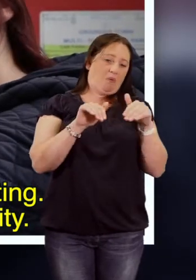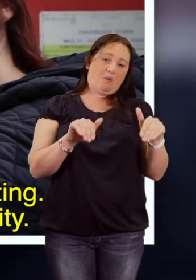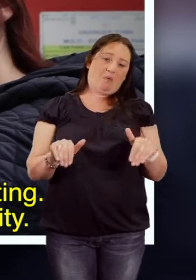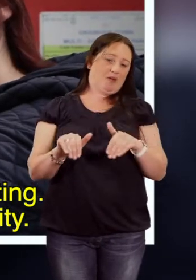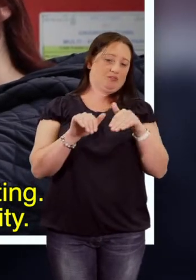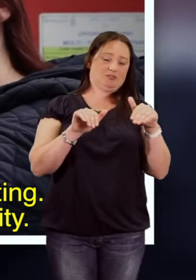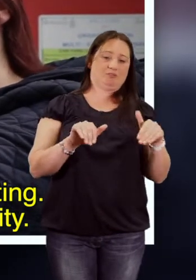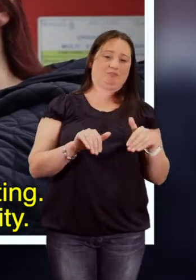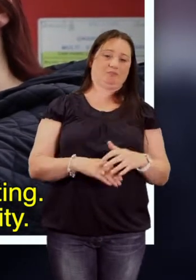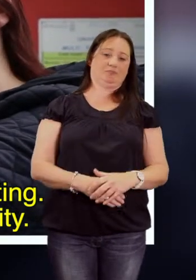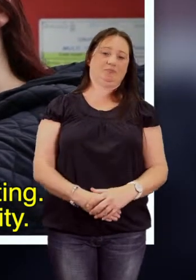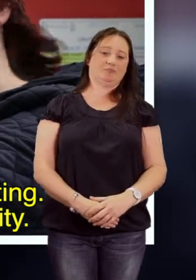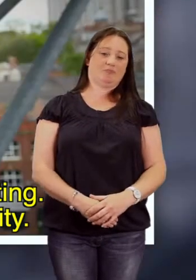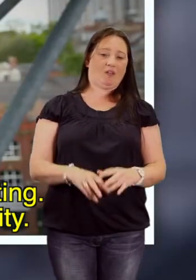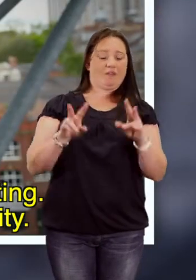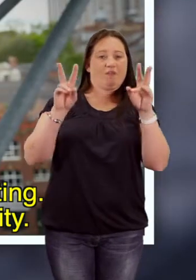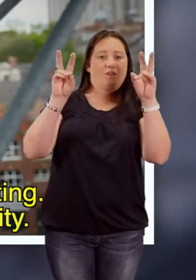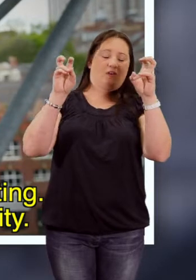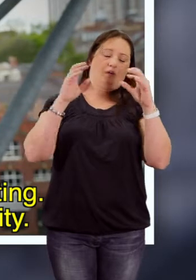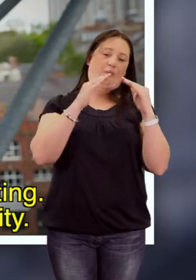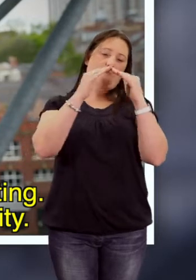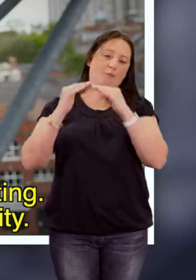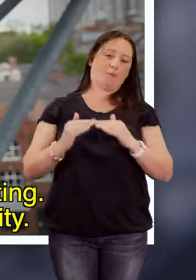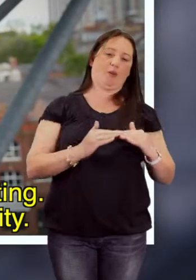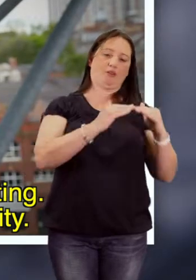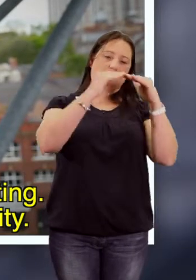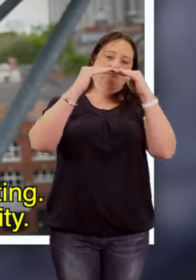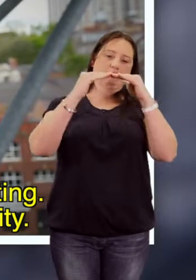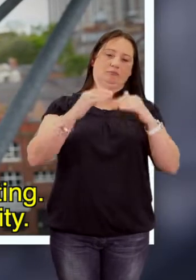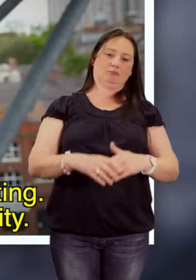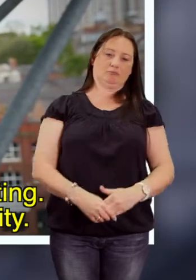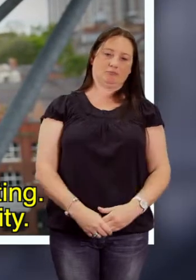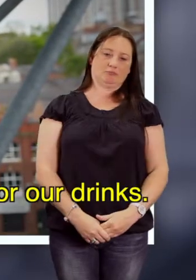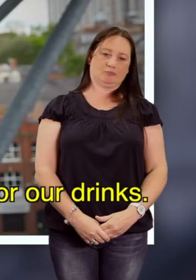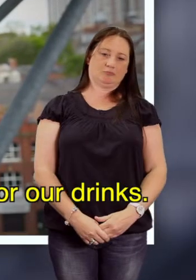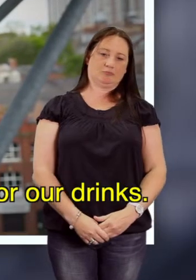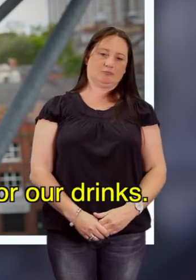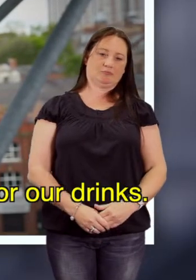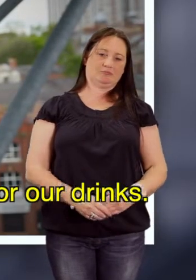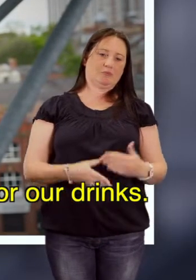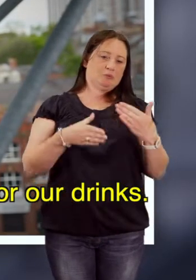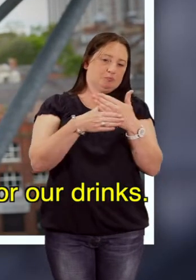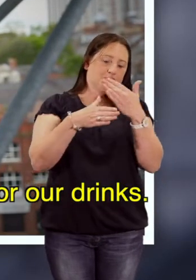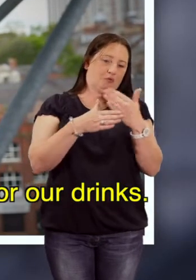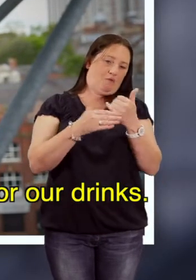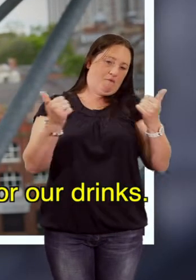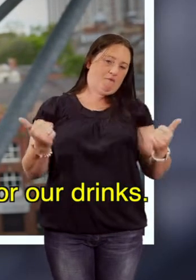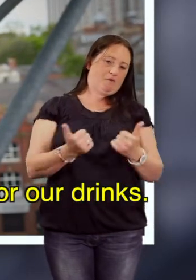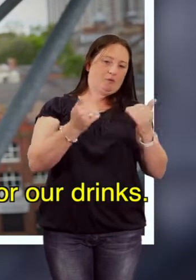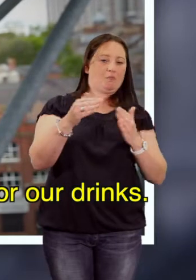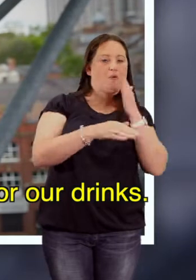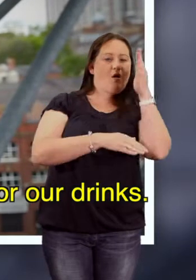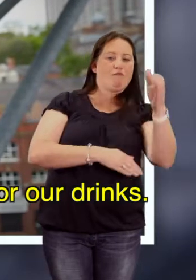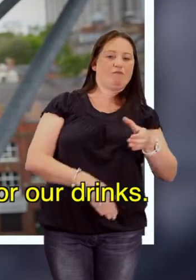For this thing called equality At the end of our shift